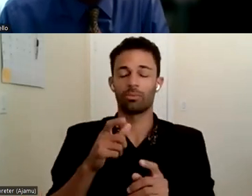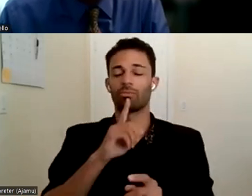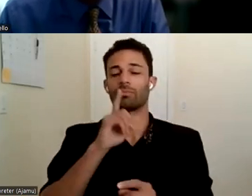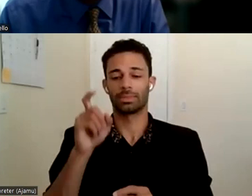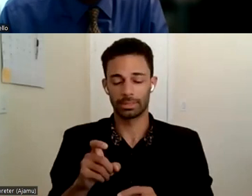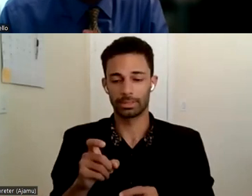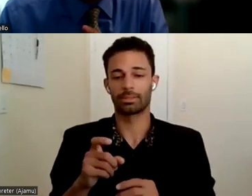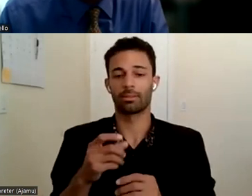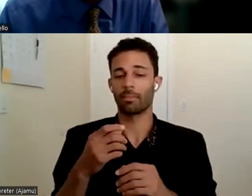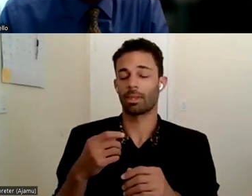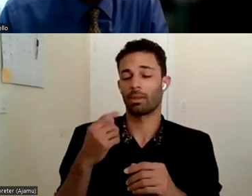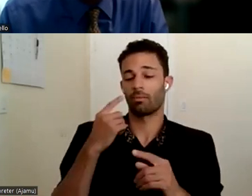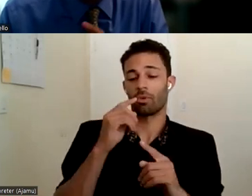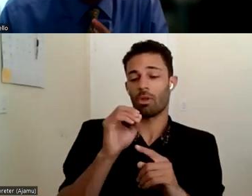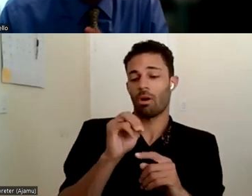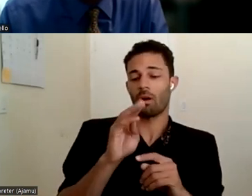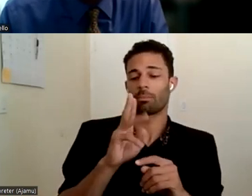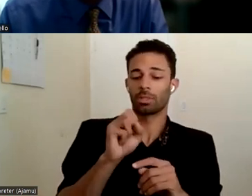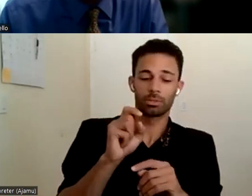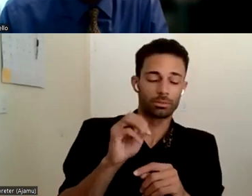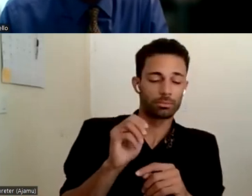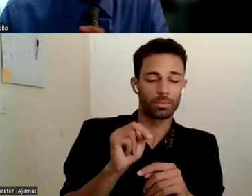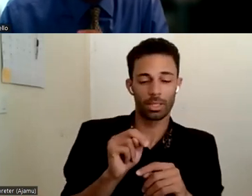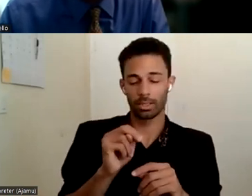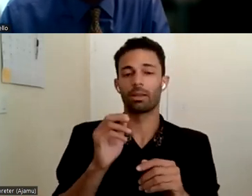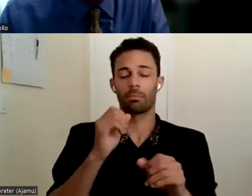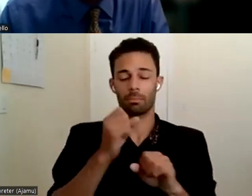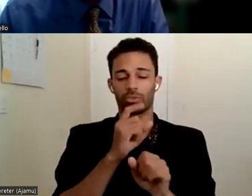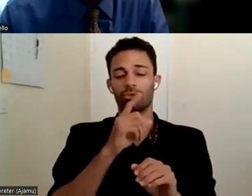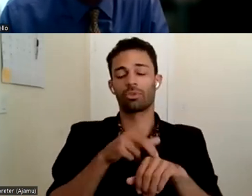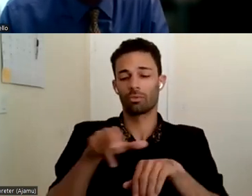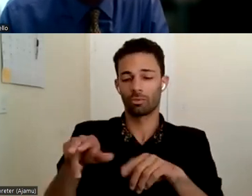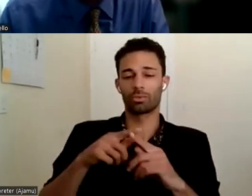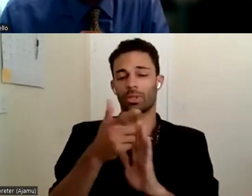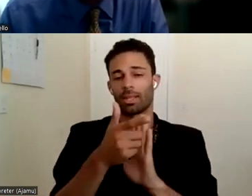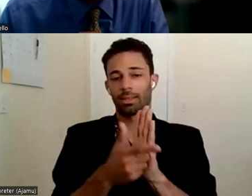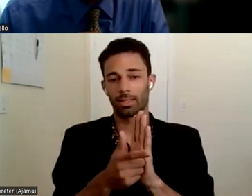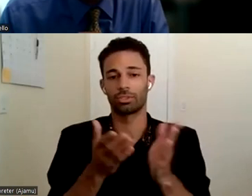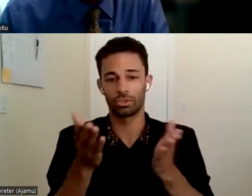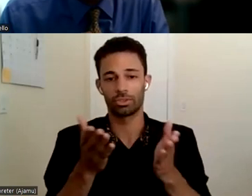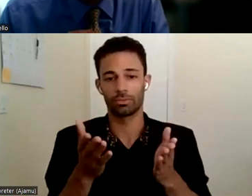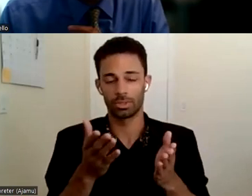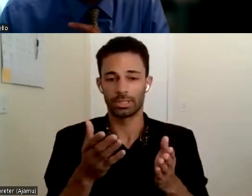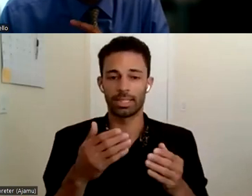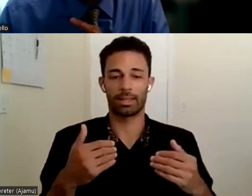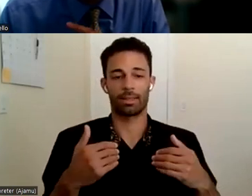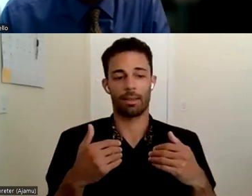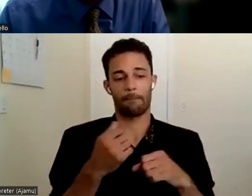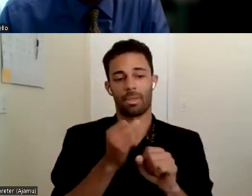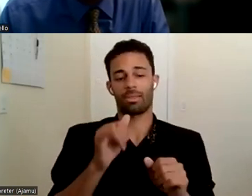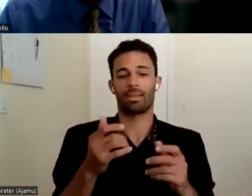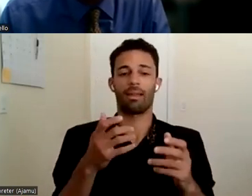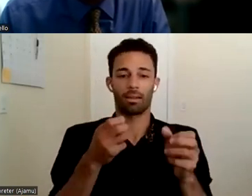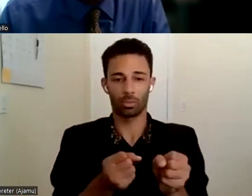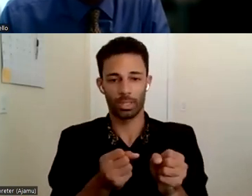ombudsman that make that referral to the legal services or that warm handoff are best positioned to make that quick connection. And over the, over